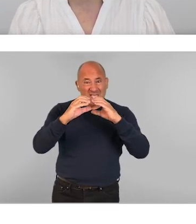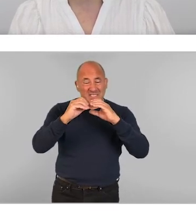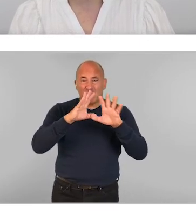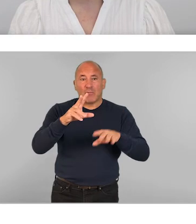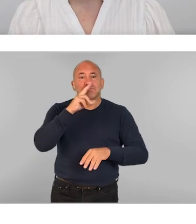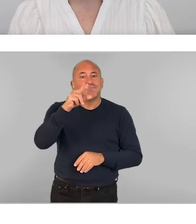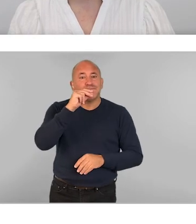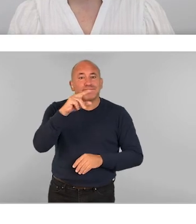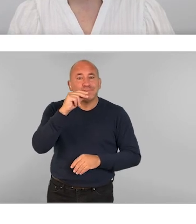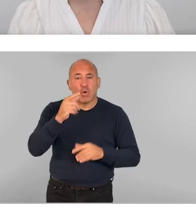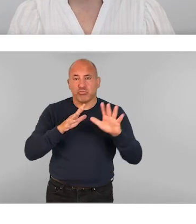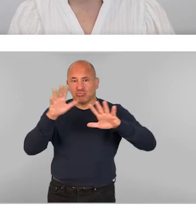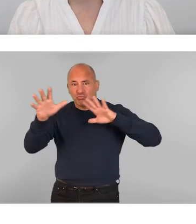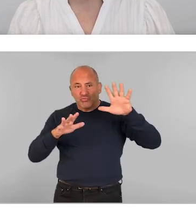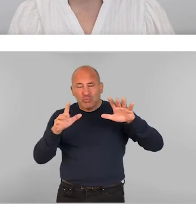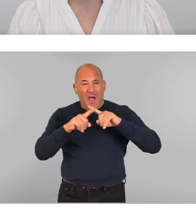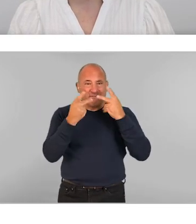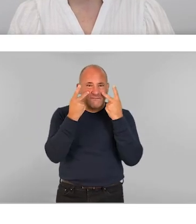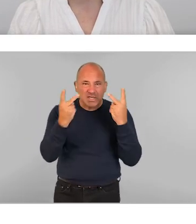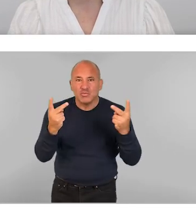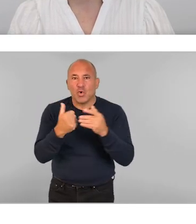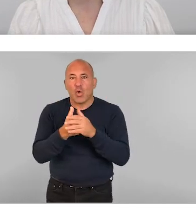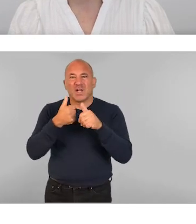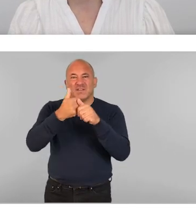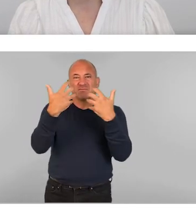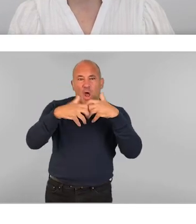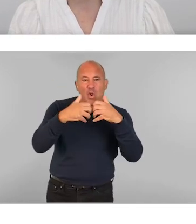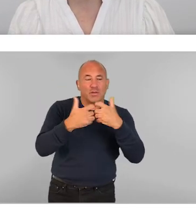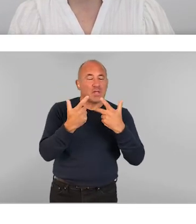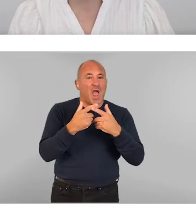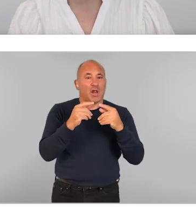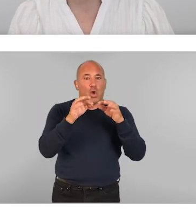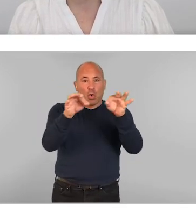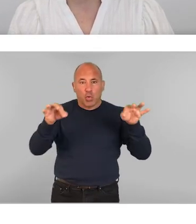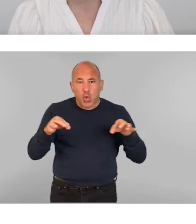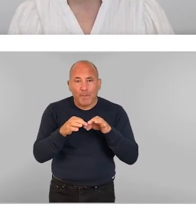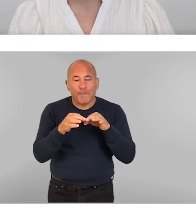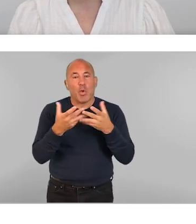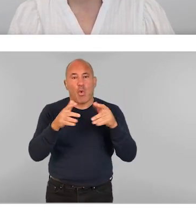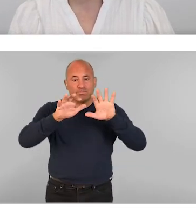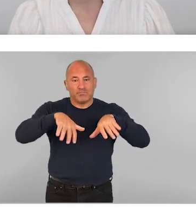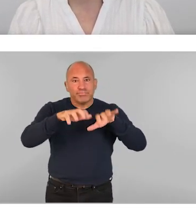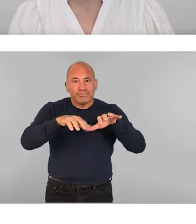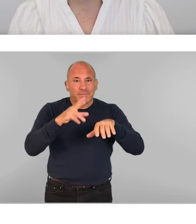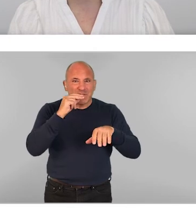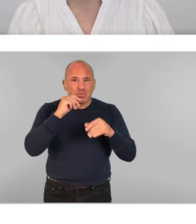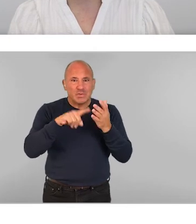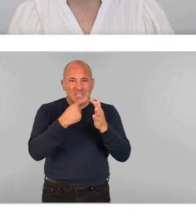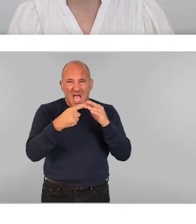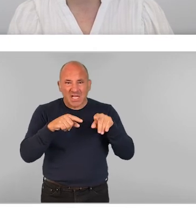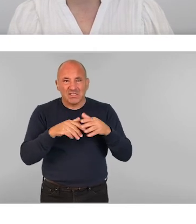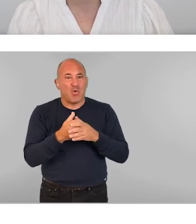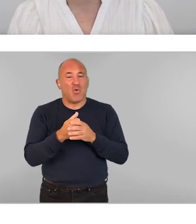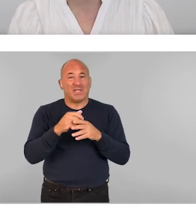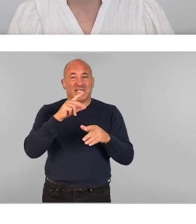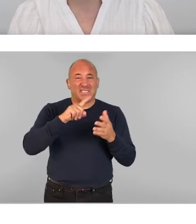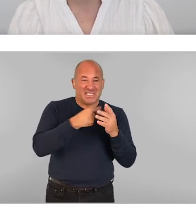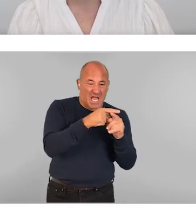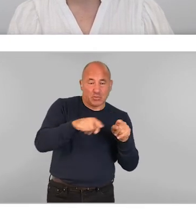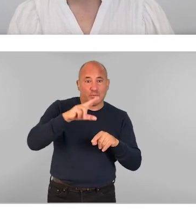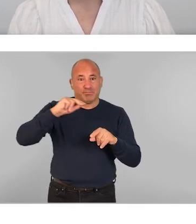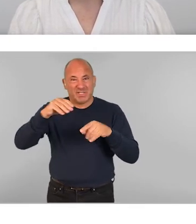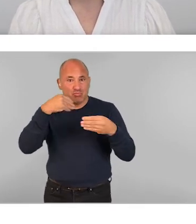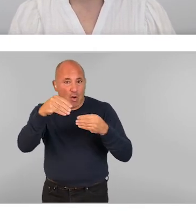-literate ways, such as through using visuals or assistive technologies such as hearing loops or speech-to-text and text-to-speech software?